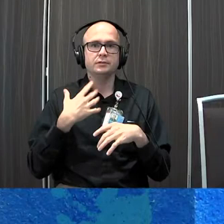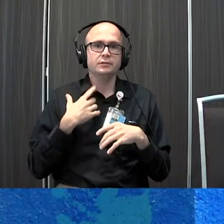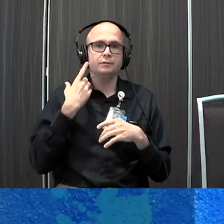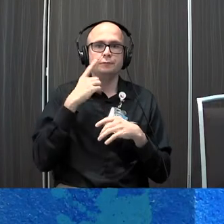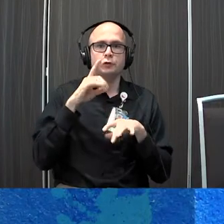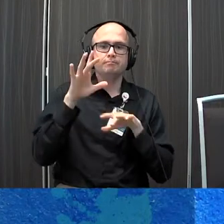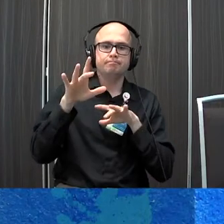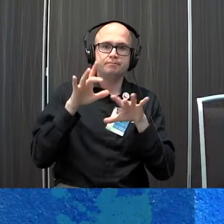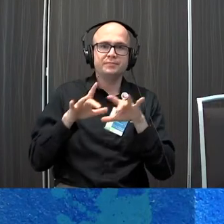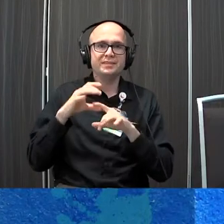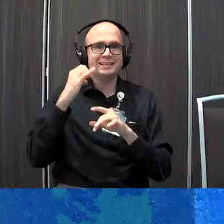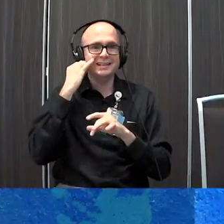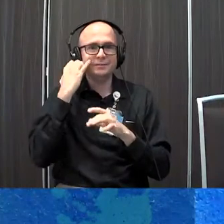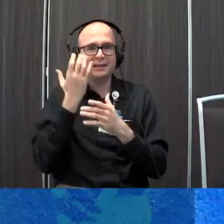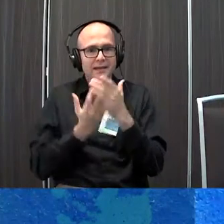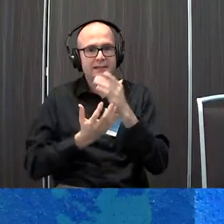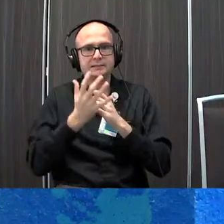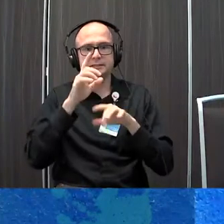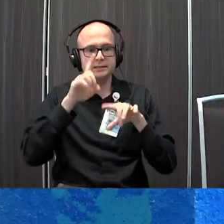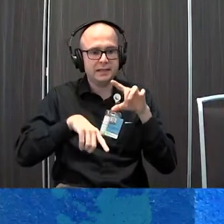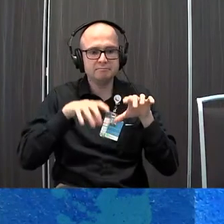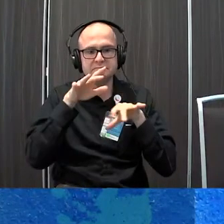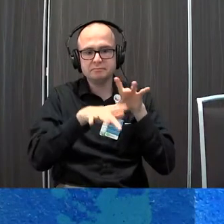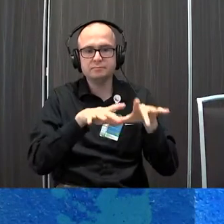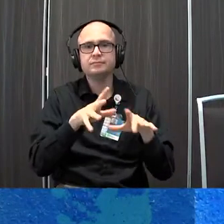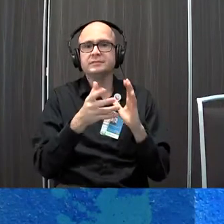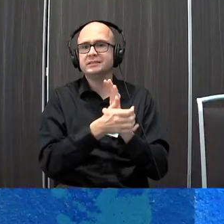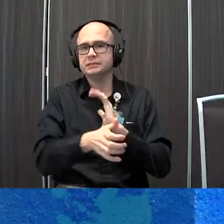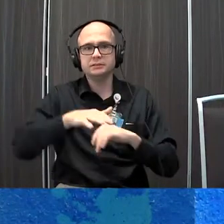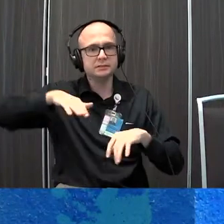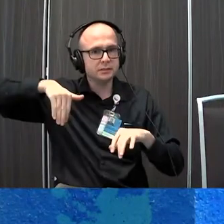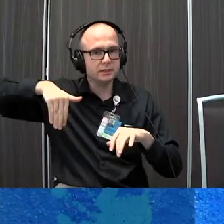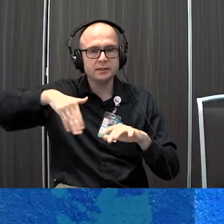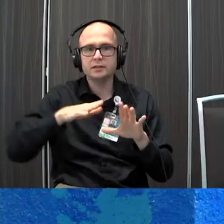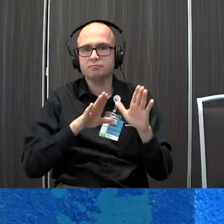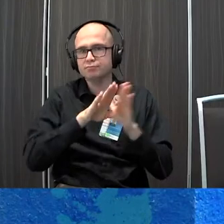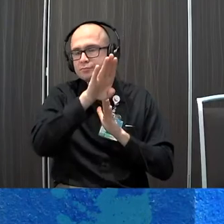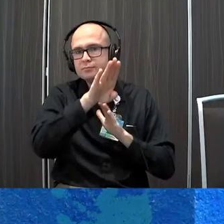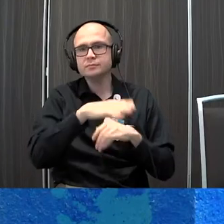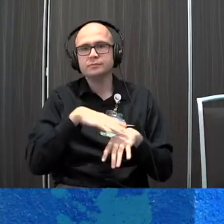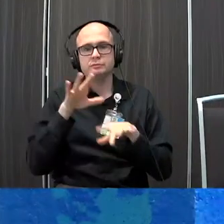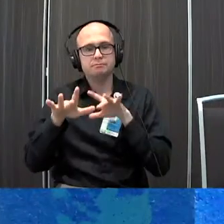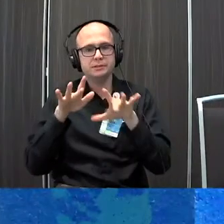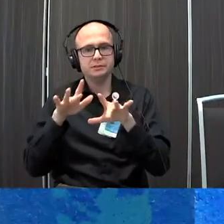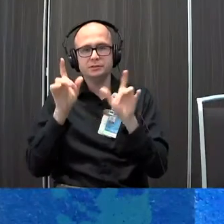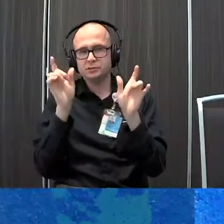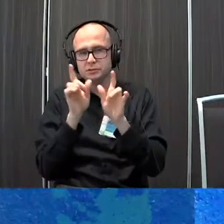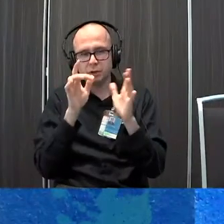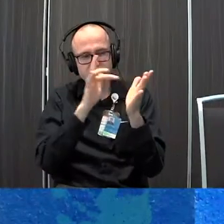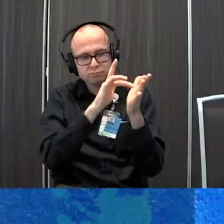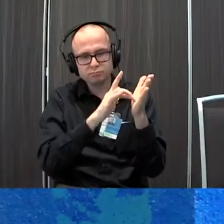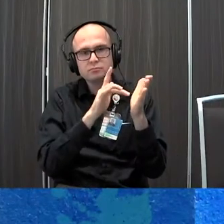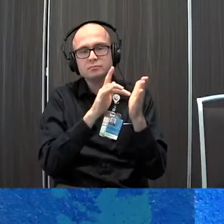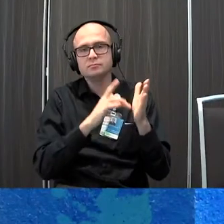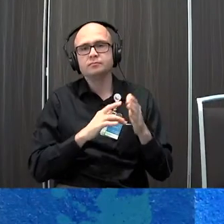if there is a fine motor impairment or fine motor skills aren't quite advanced enough to be selecting really small buttons on a speech